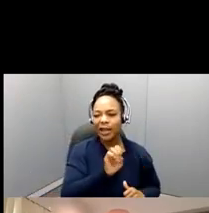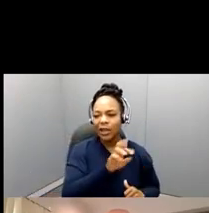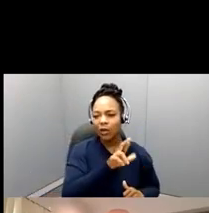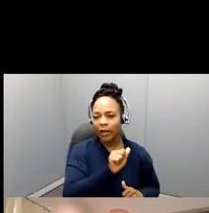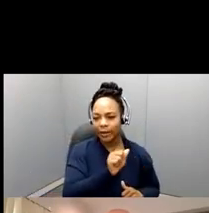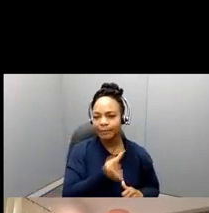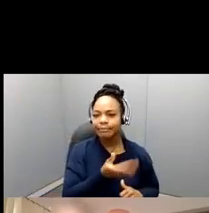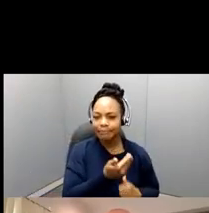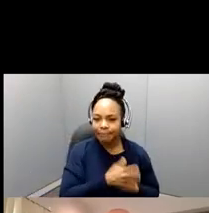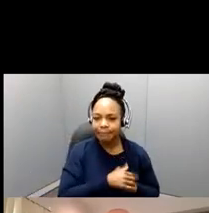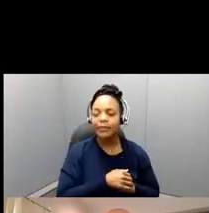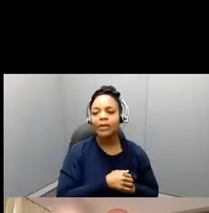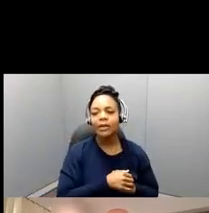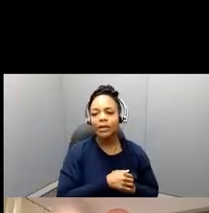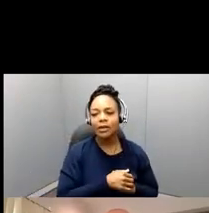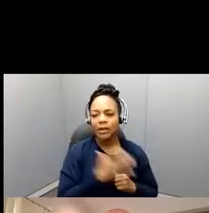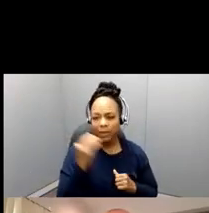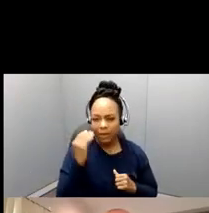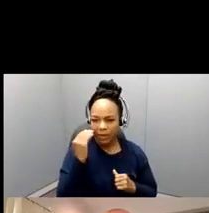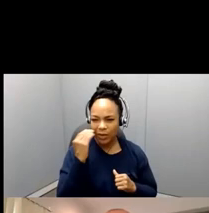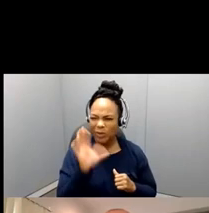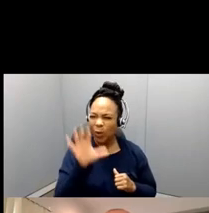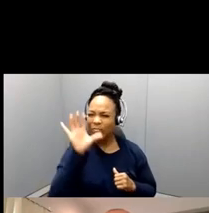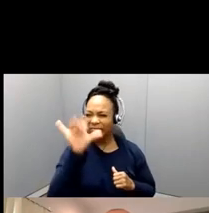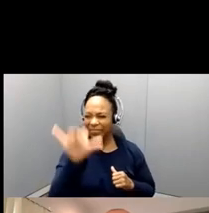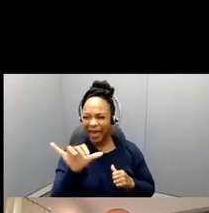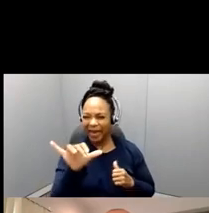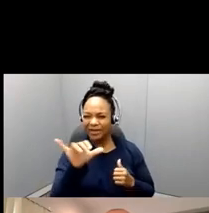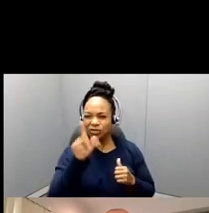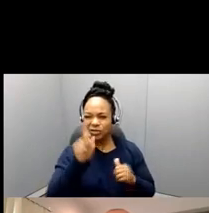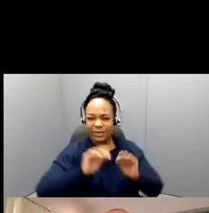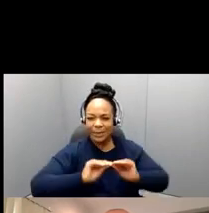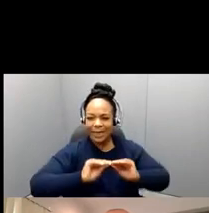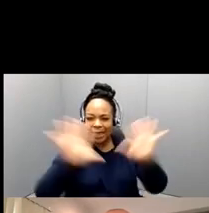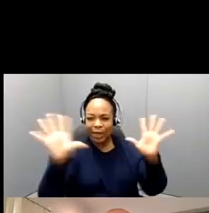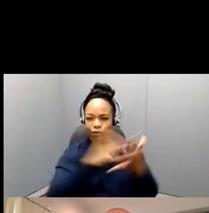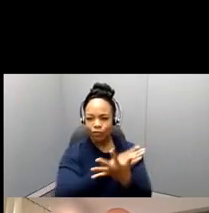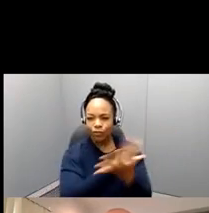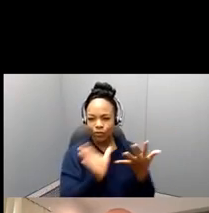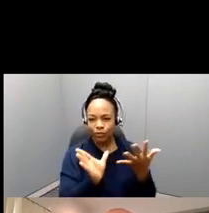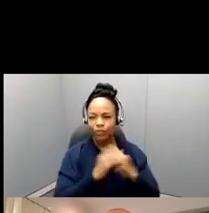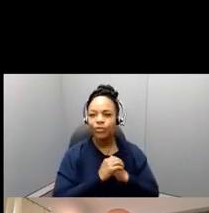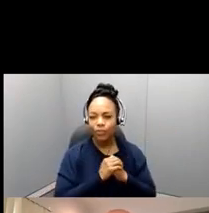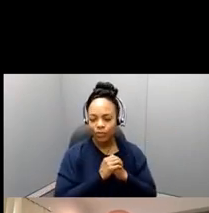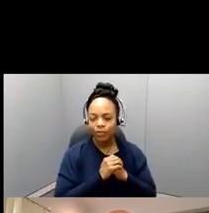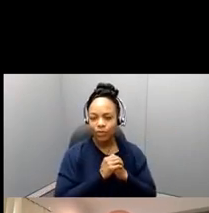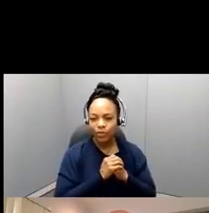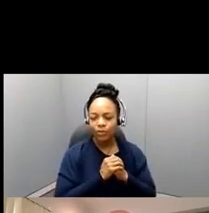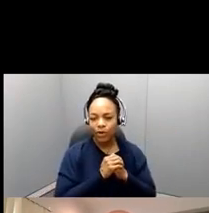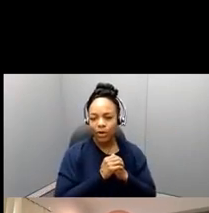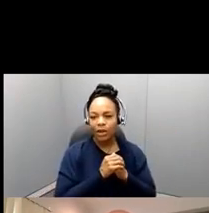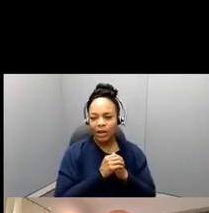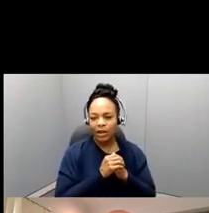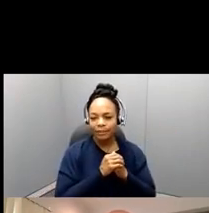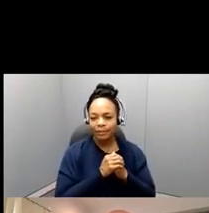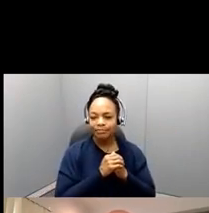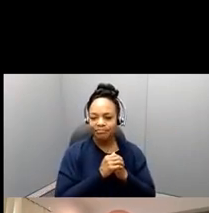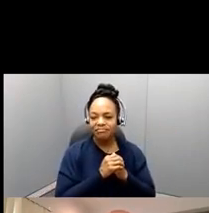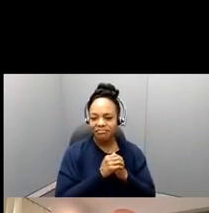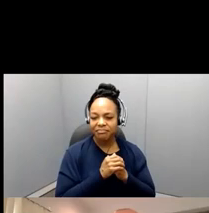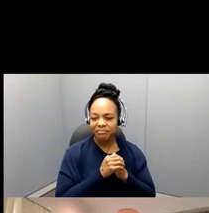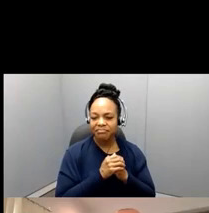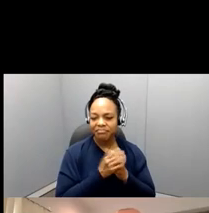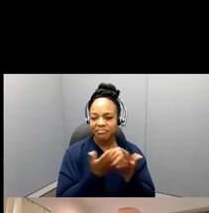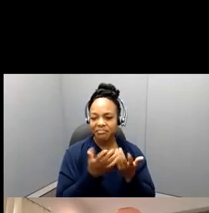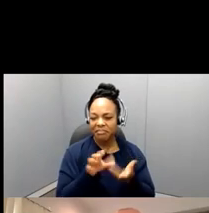you know, where it fits, so that, that, that is all clear. Those are so, those are some of the things that, um, I think often